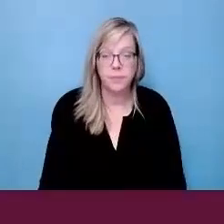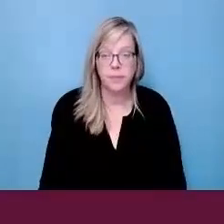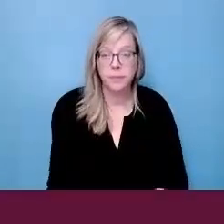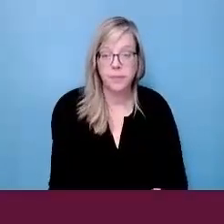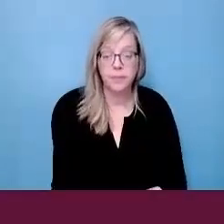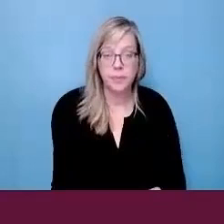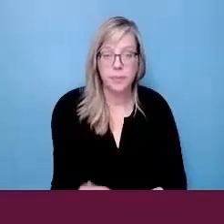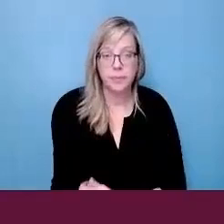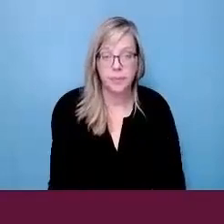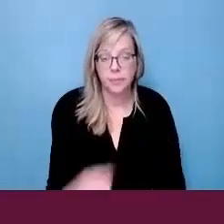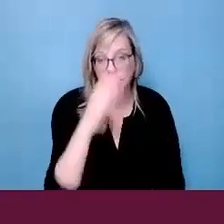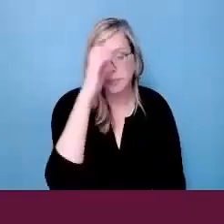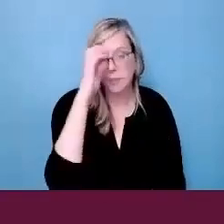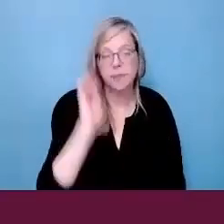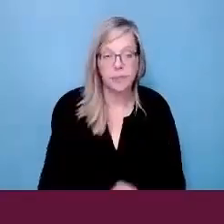well.